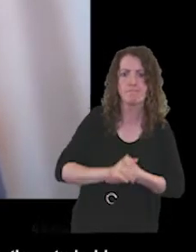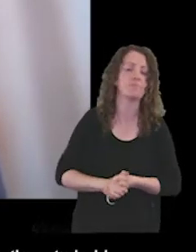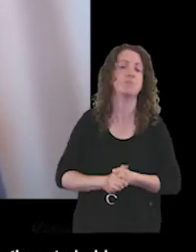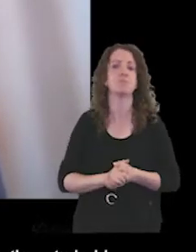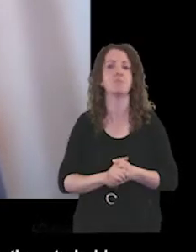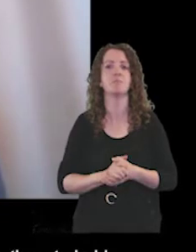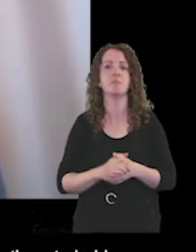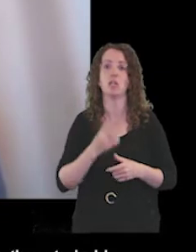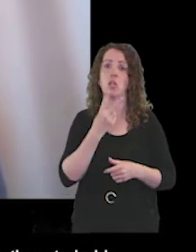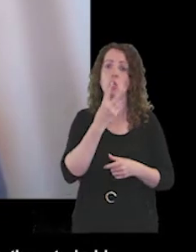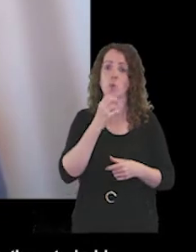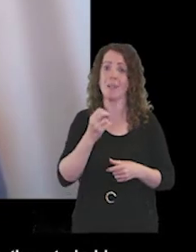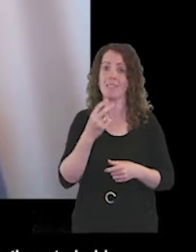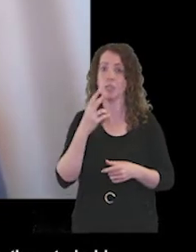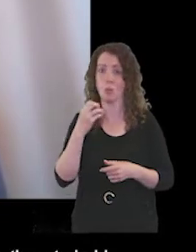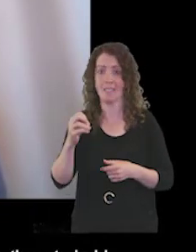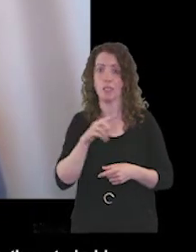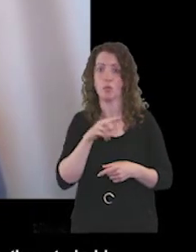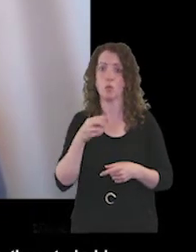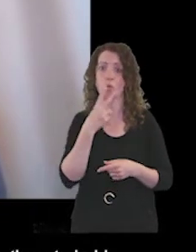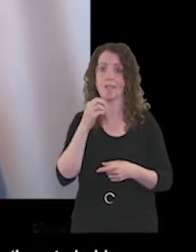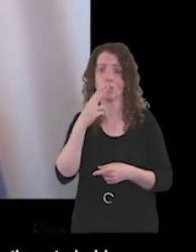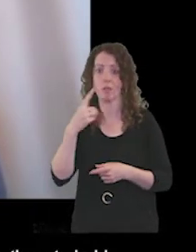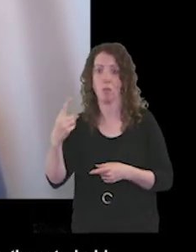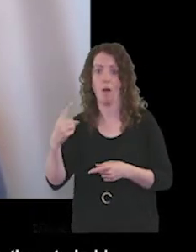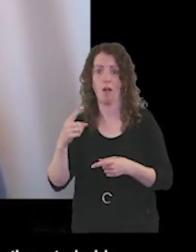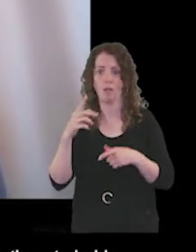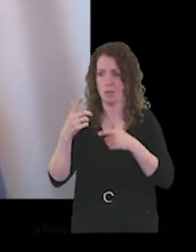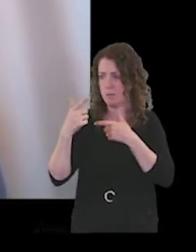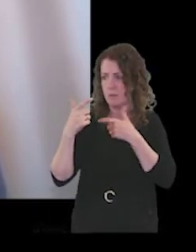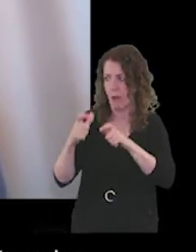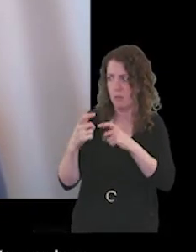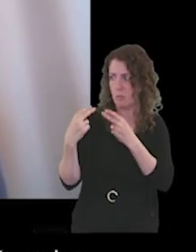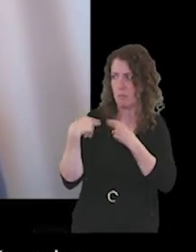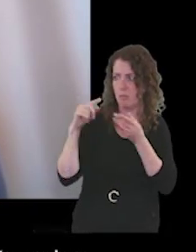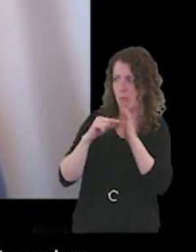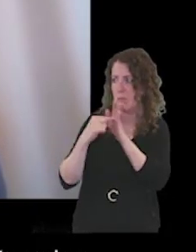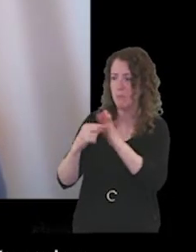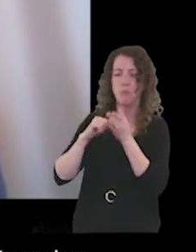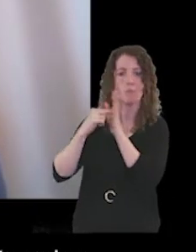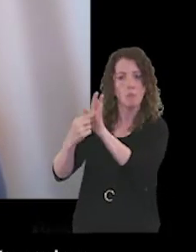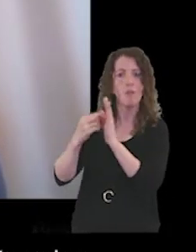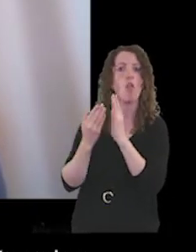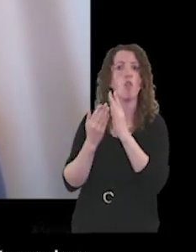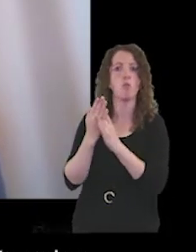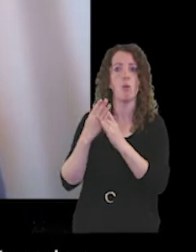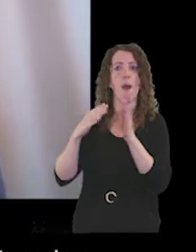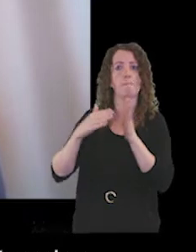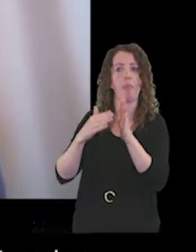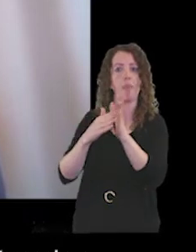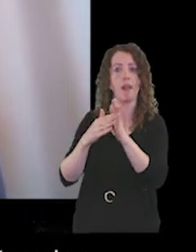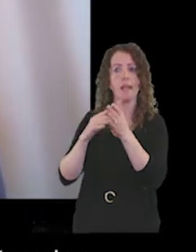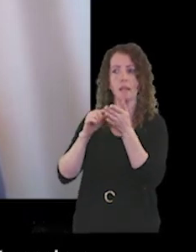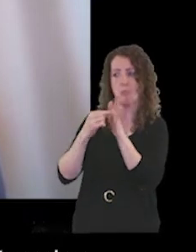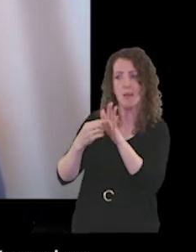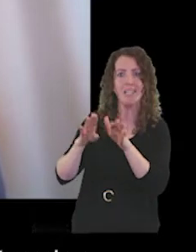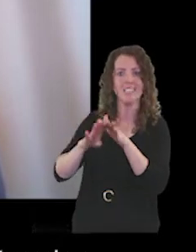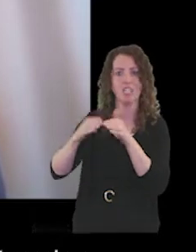2020-21, Governors continued to hold the Trust to account on those priorities through monthly accountability sessions